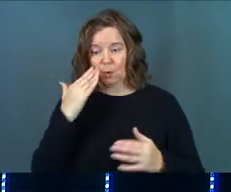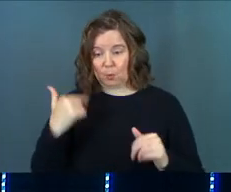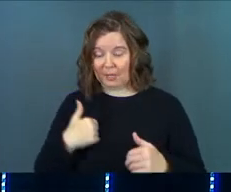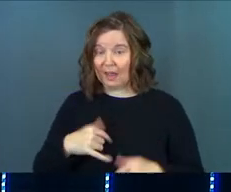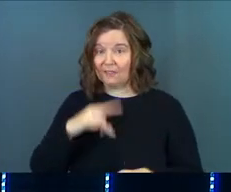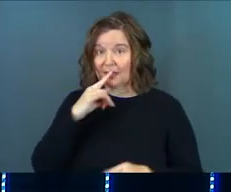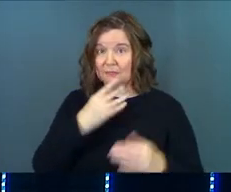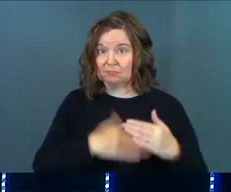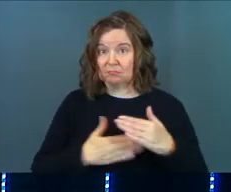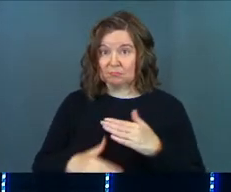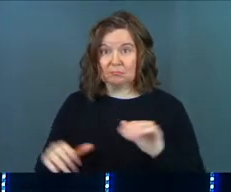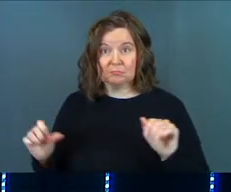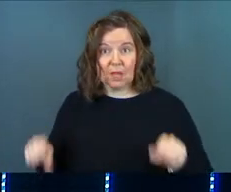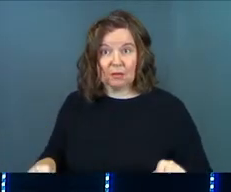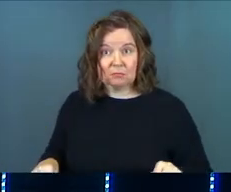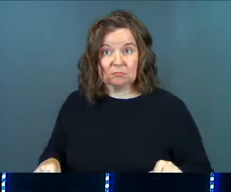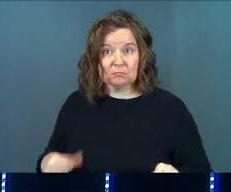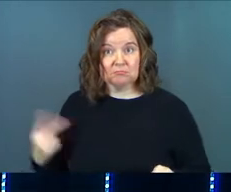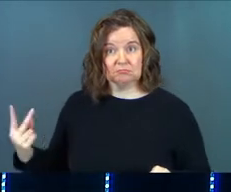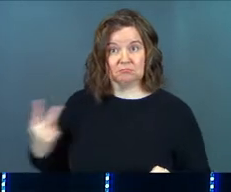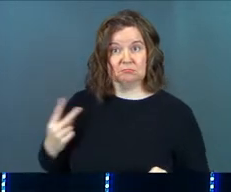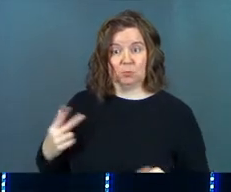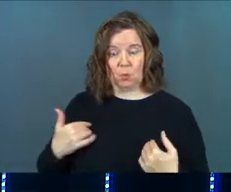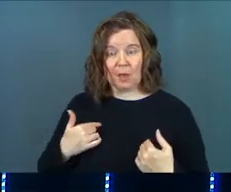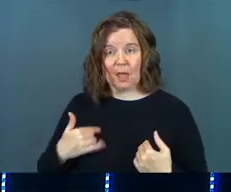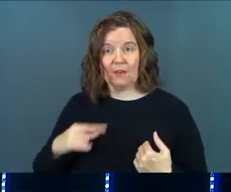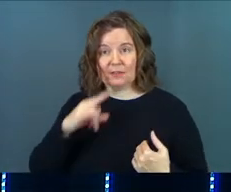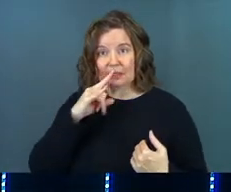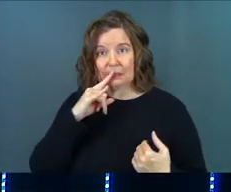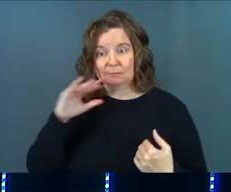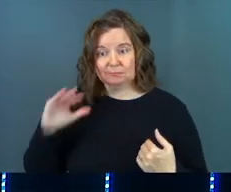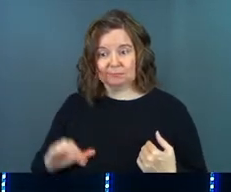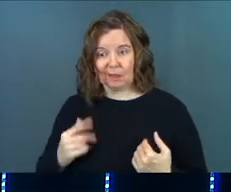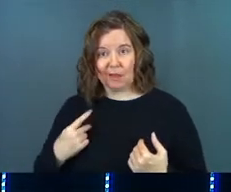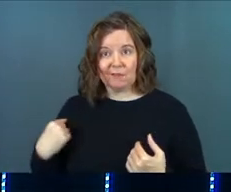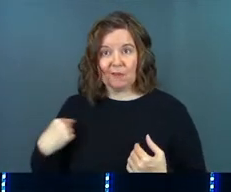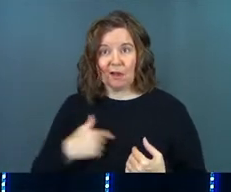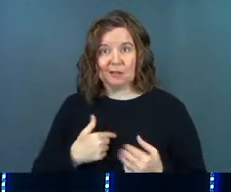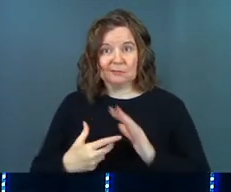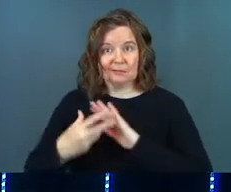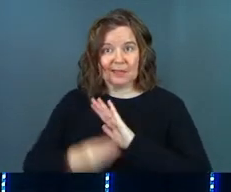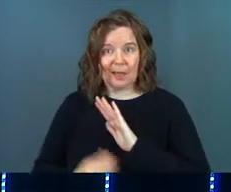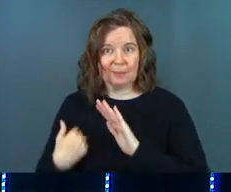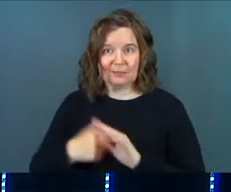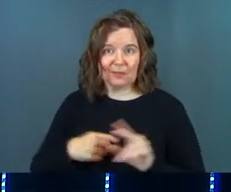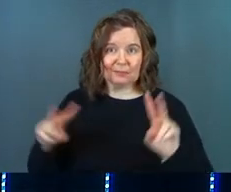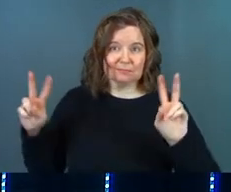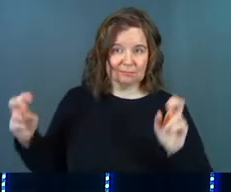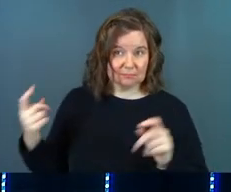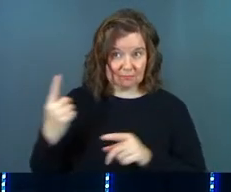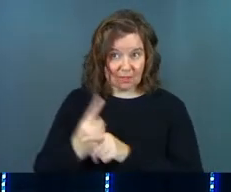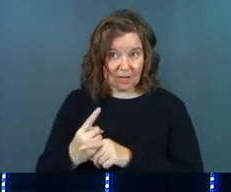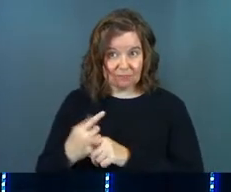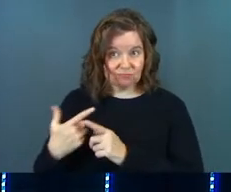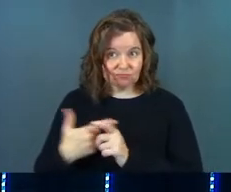rooms, we know that we can have kids, right? We can have little versions of us running around, little tykes, right?